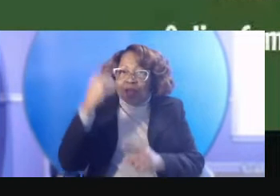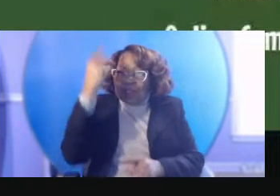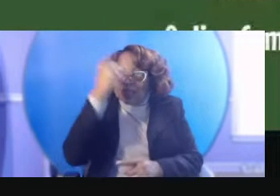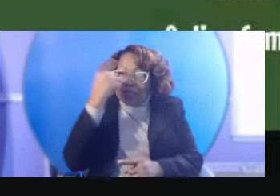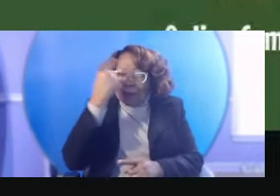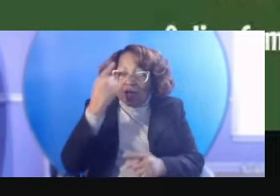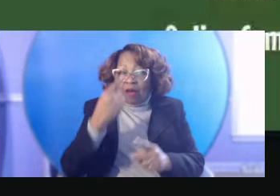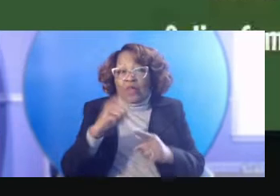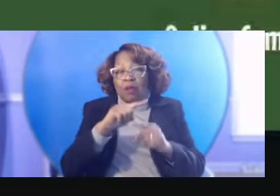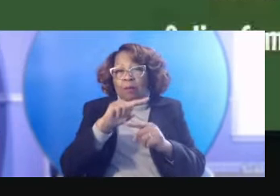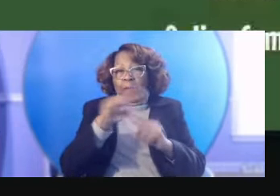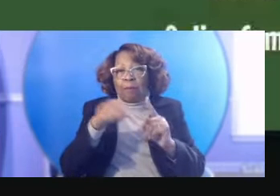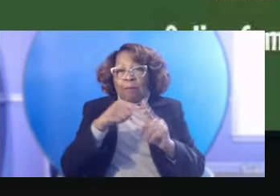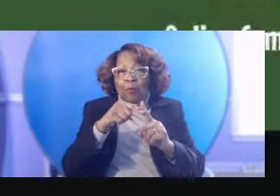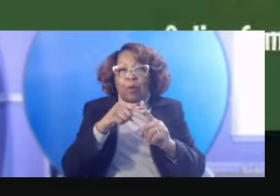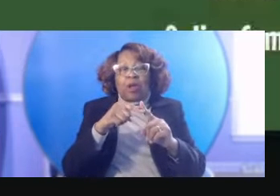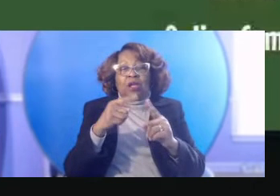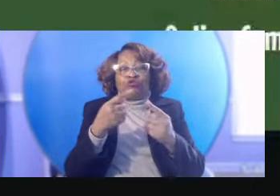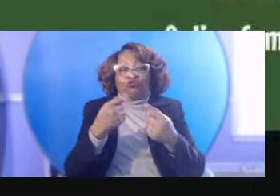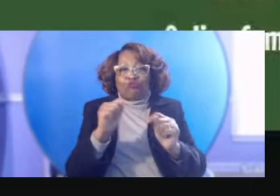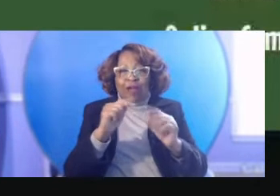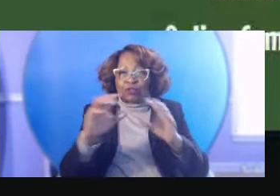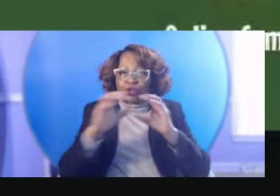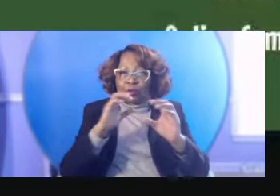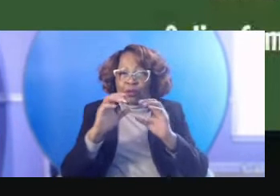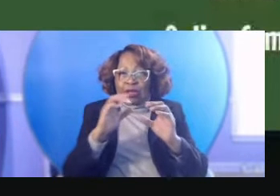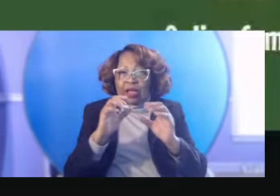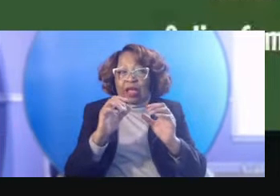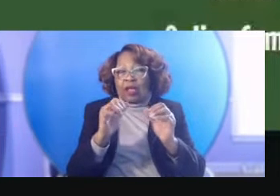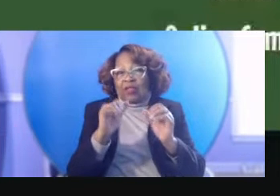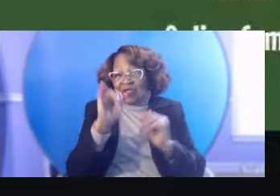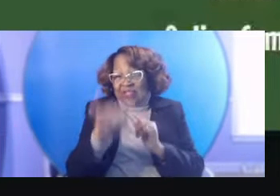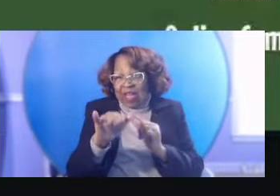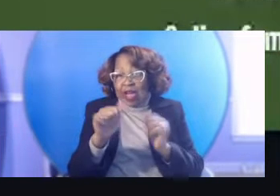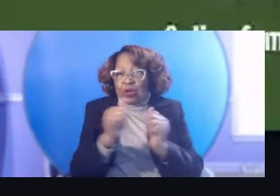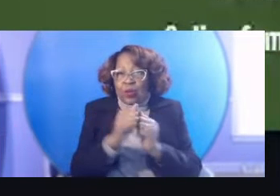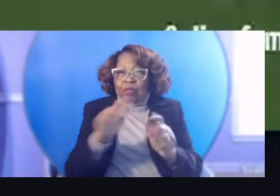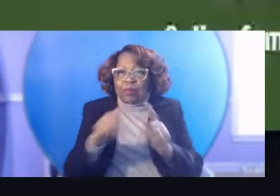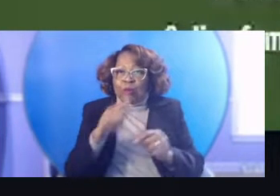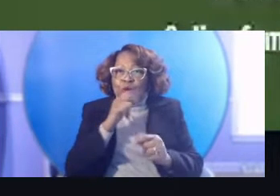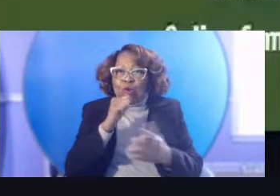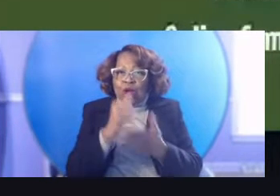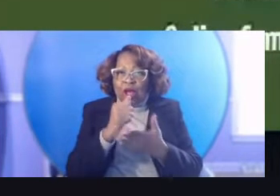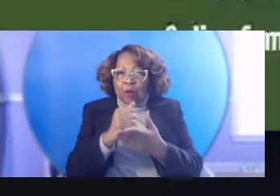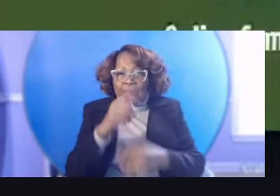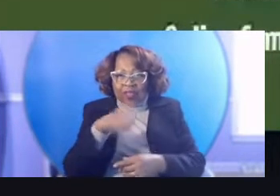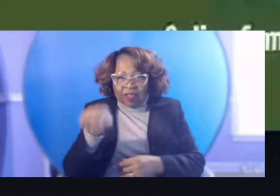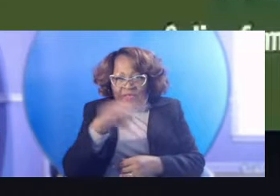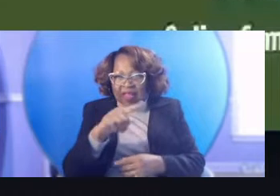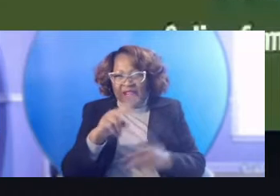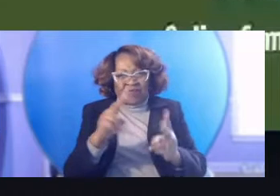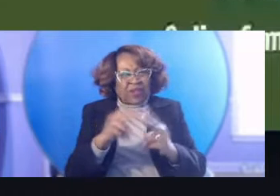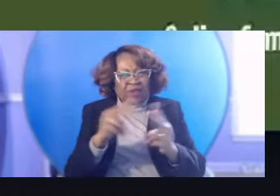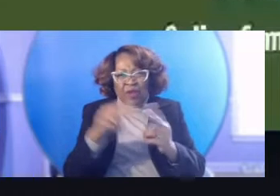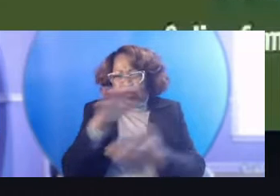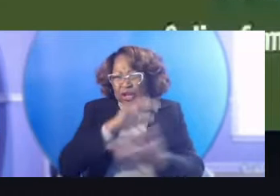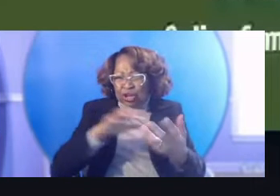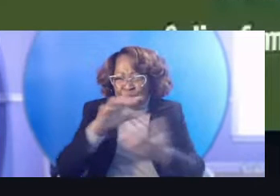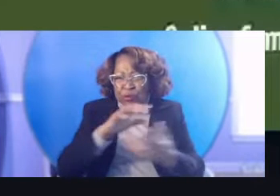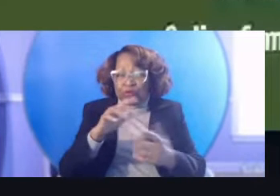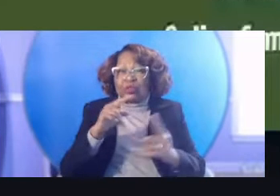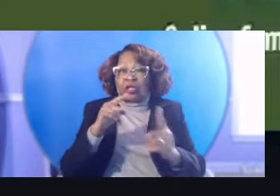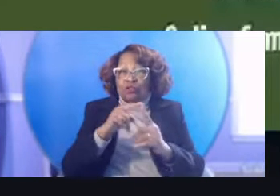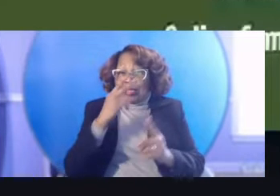to communicate that with the people who are helping out, they stay really, really confused until things get into motion. Um,